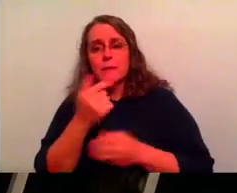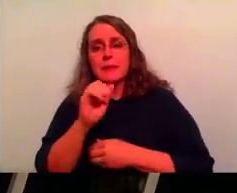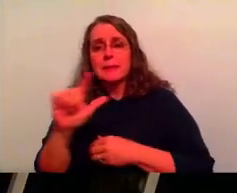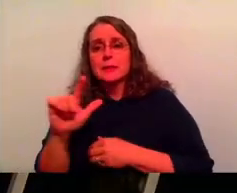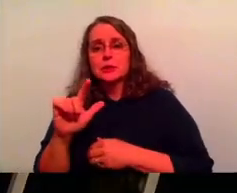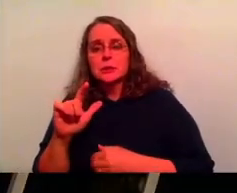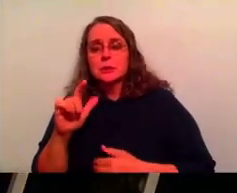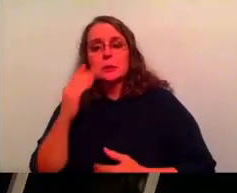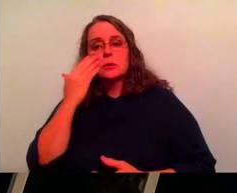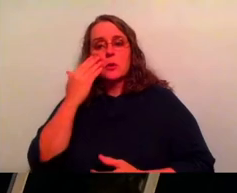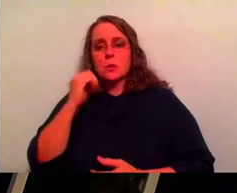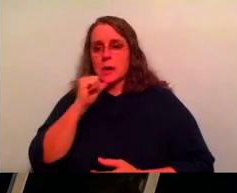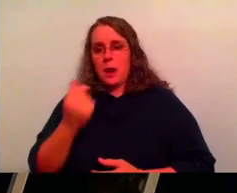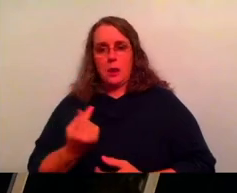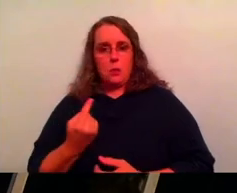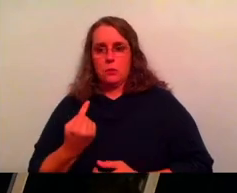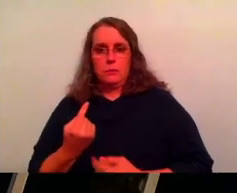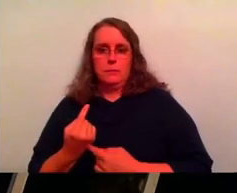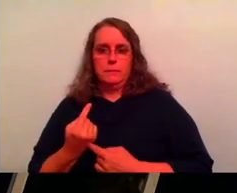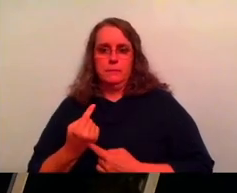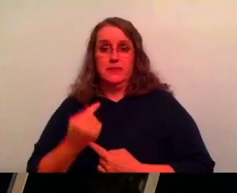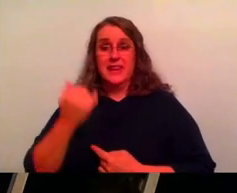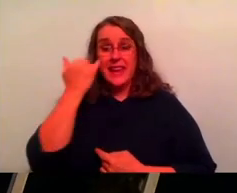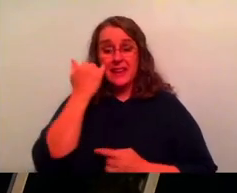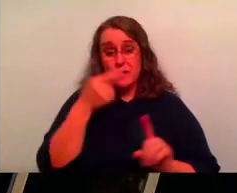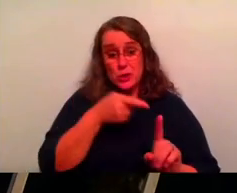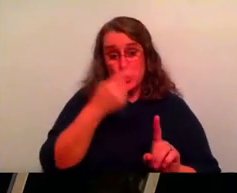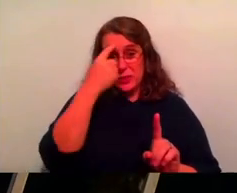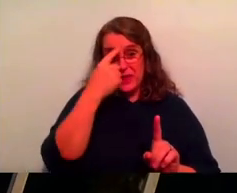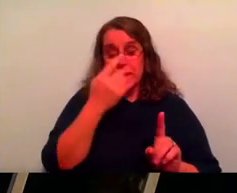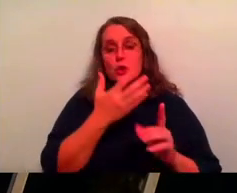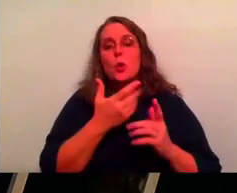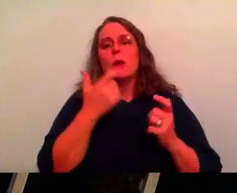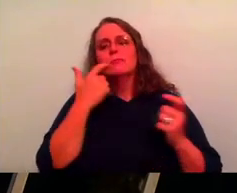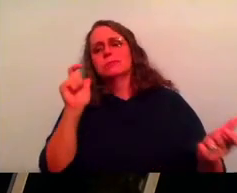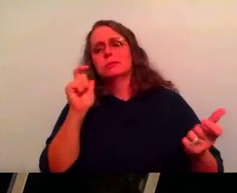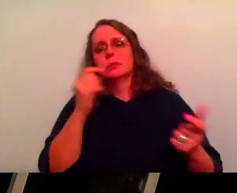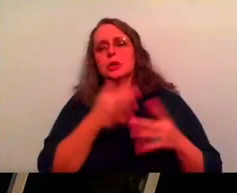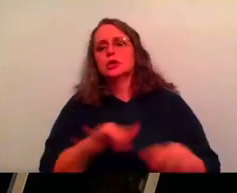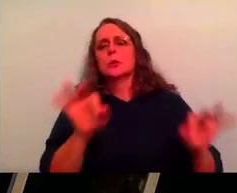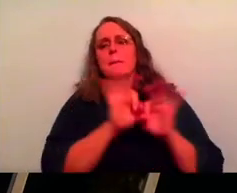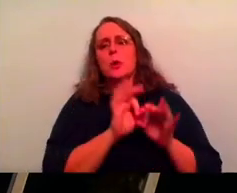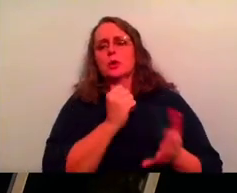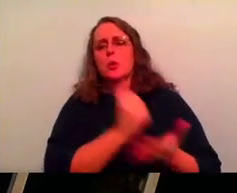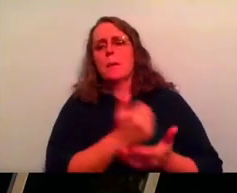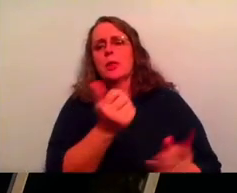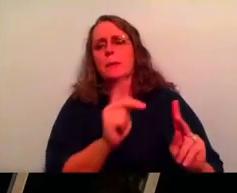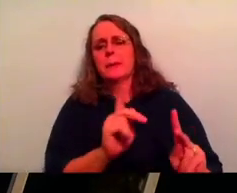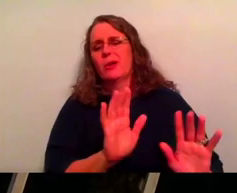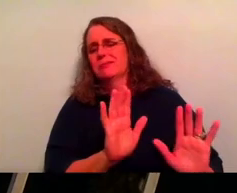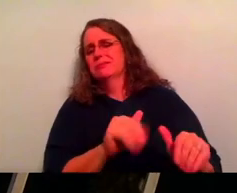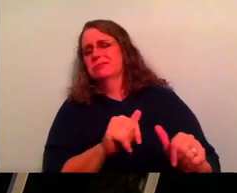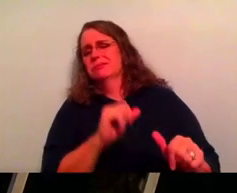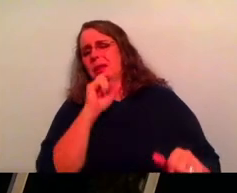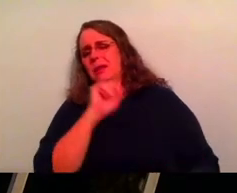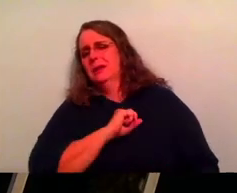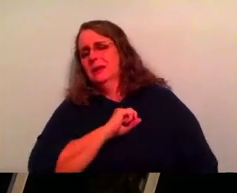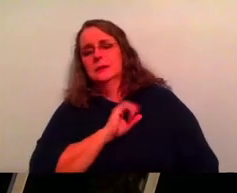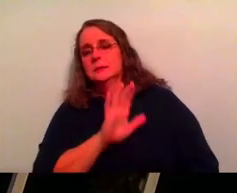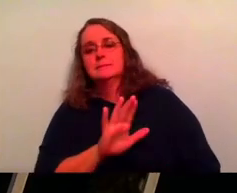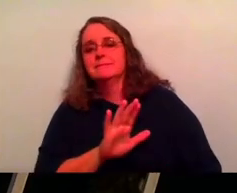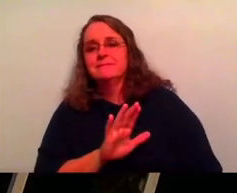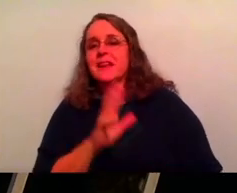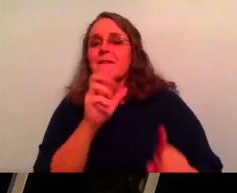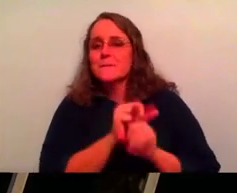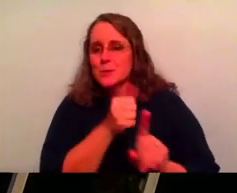not alone. Uh, he says, if you think you are too important to help someone, you're only fooling yourself. I'd say the, the, flip side to that equation is also